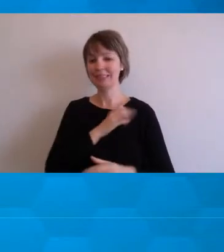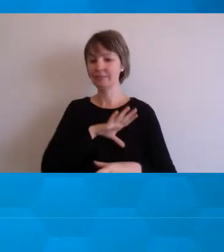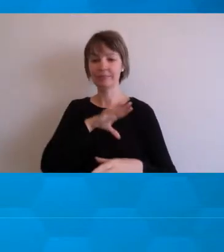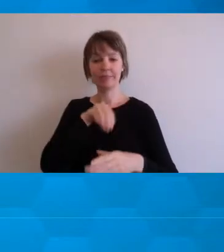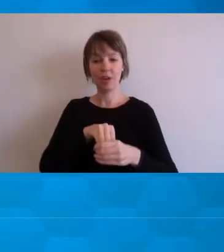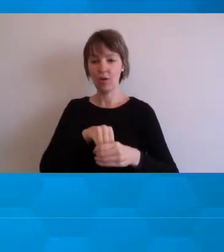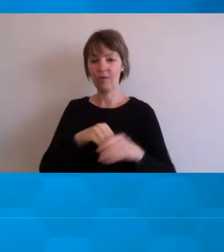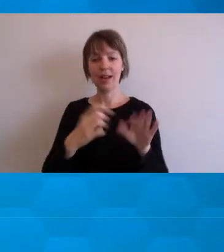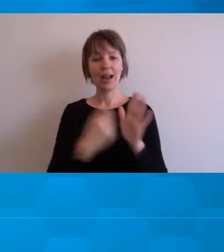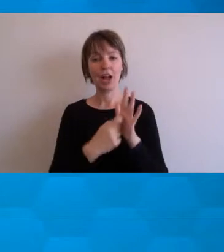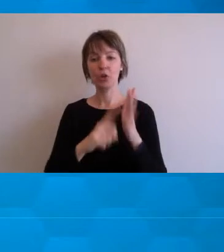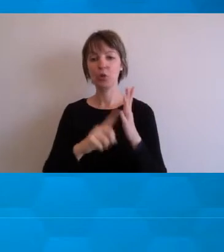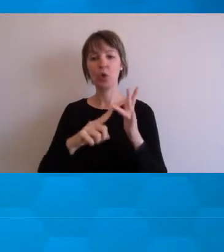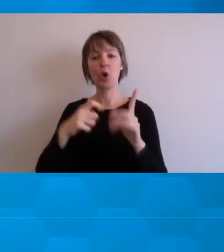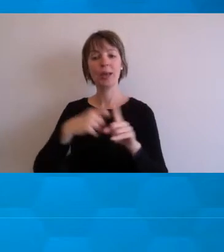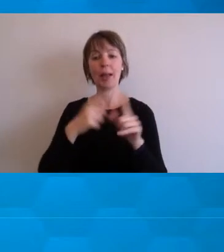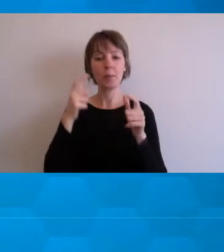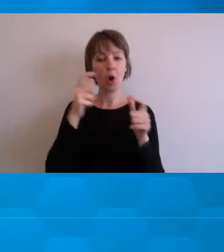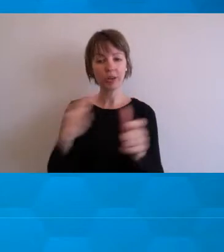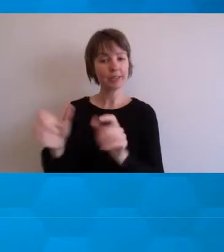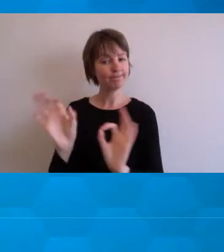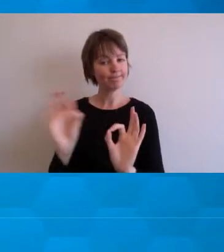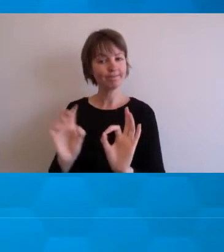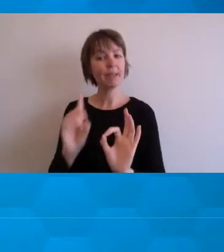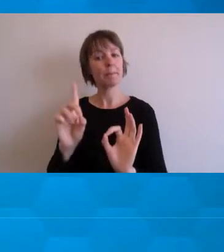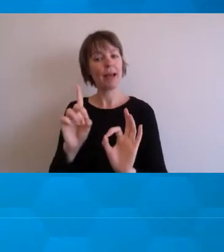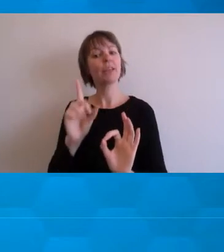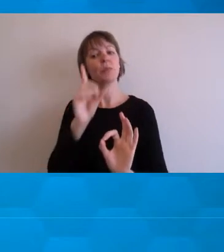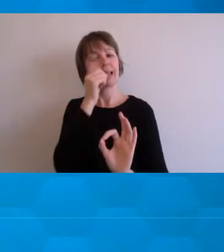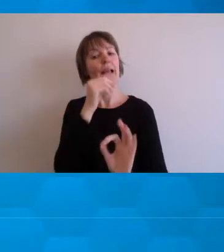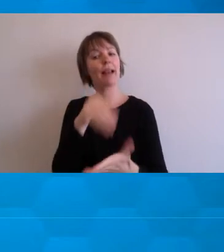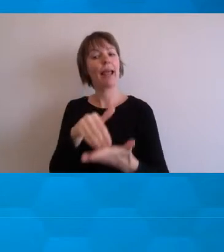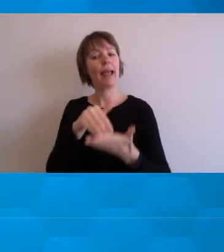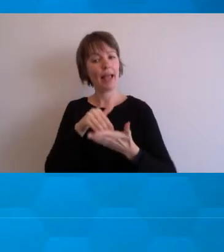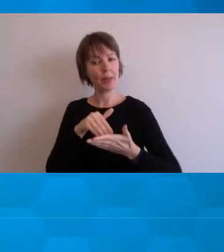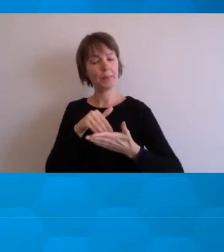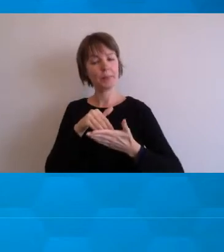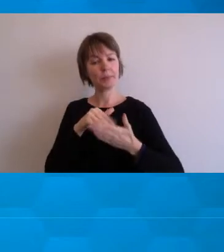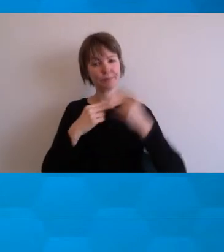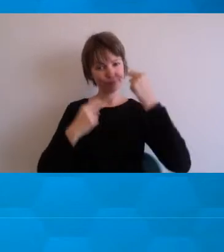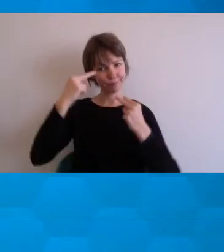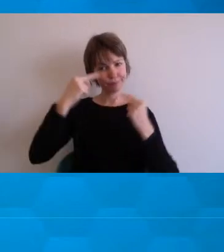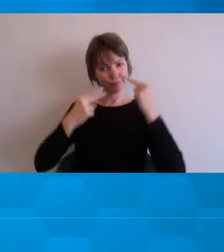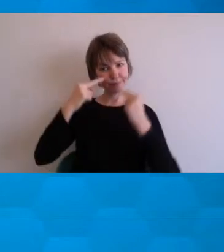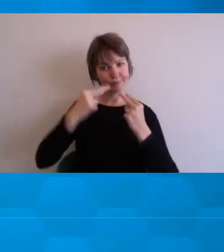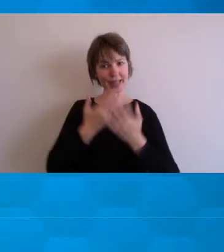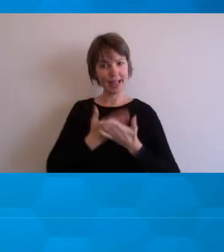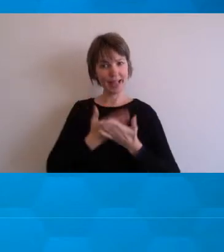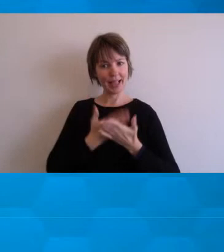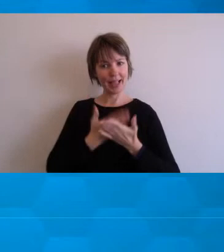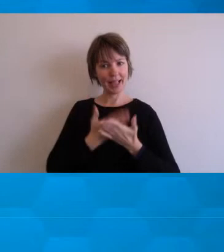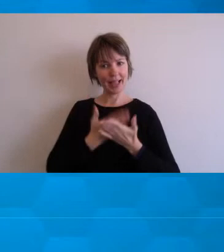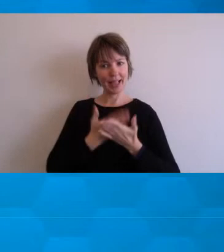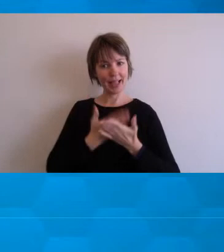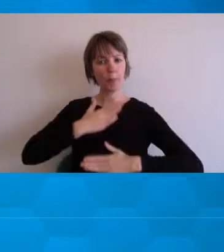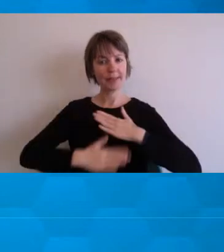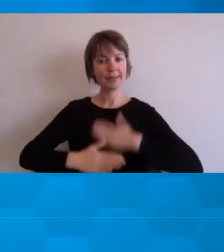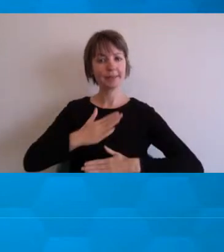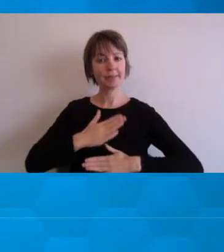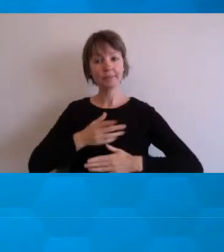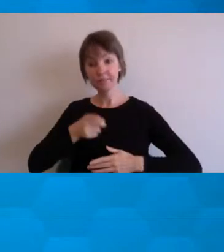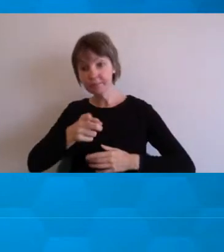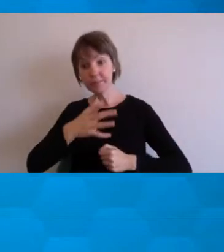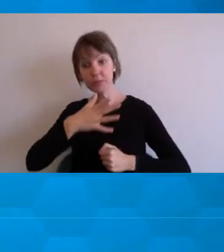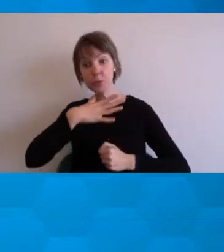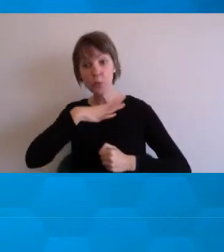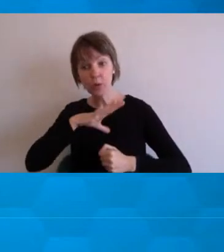just reflecting firstly in themselves and how they're managing, how they're coping. And then seeing whether they would like to indicate